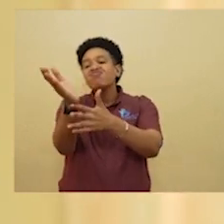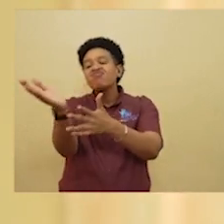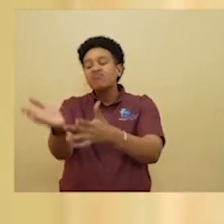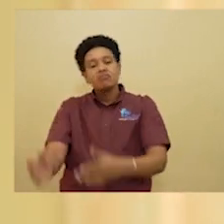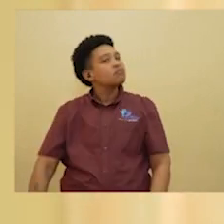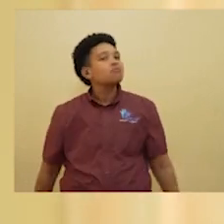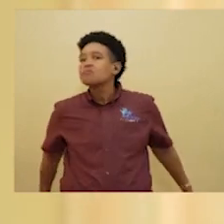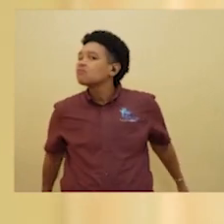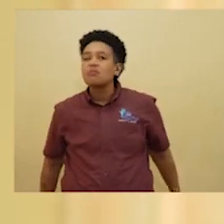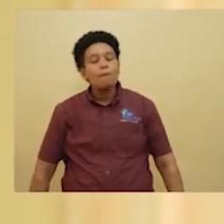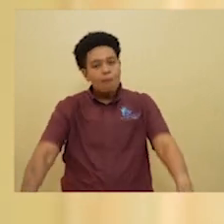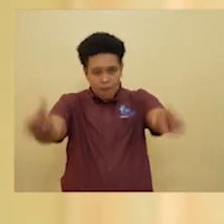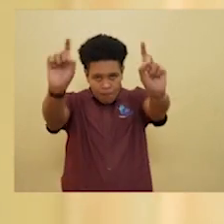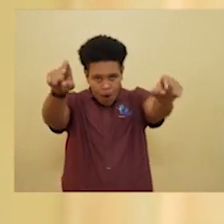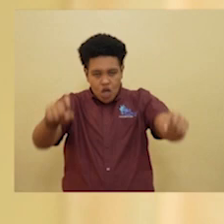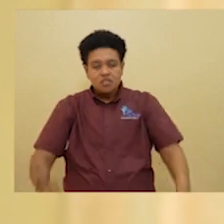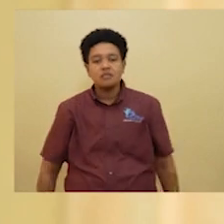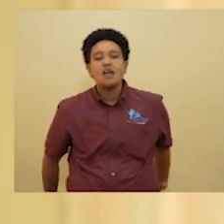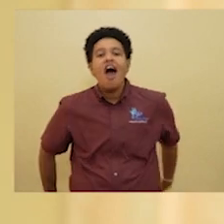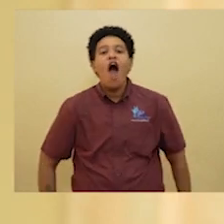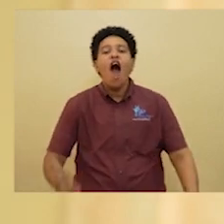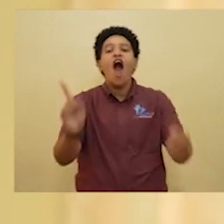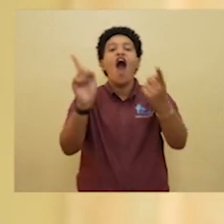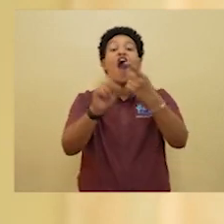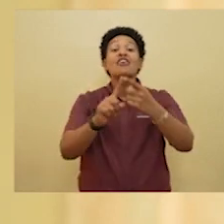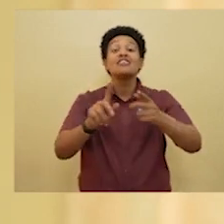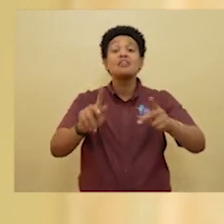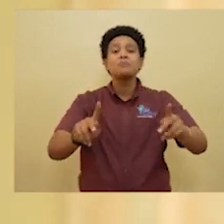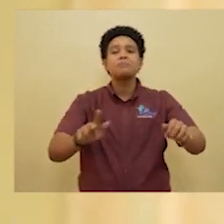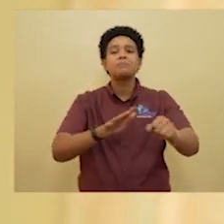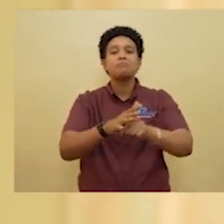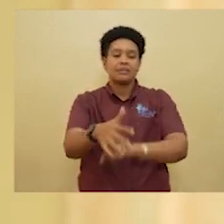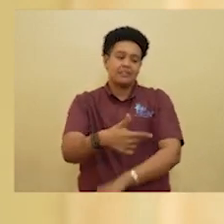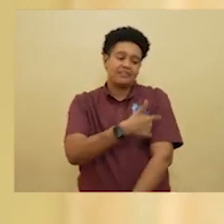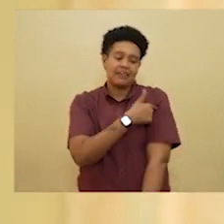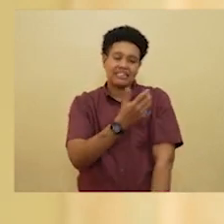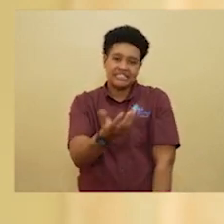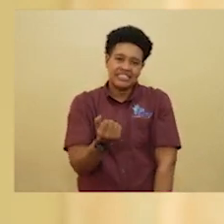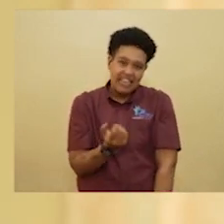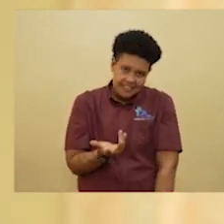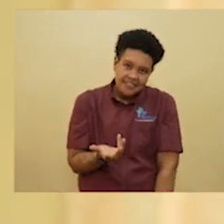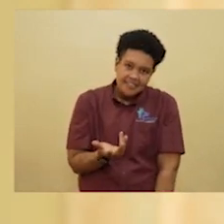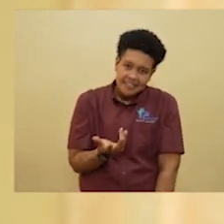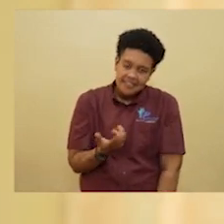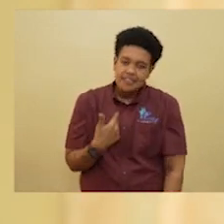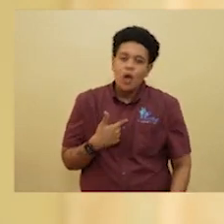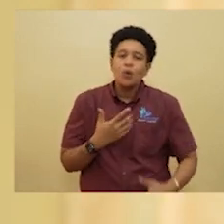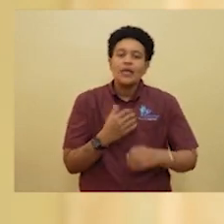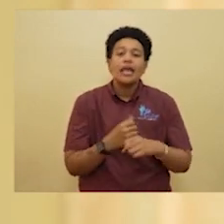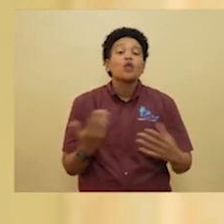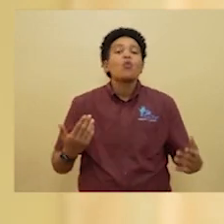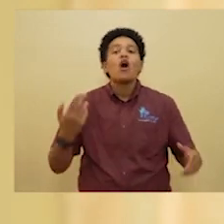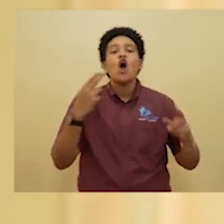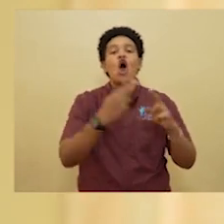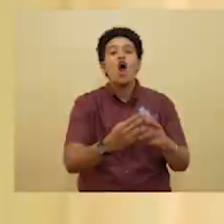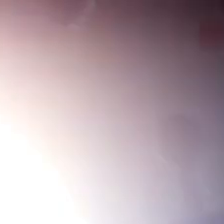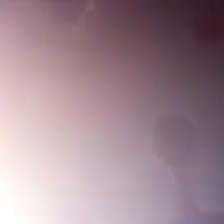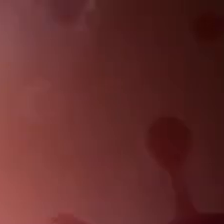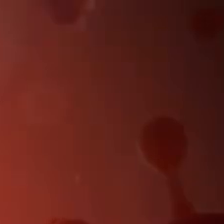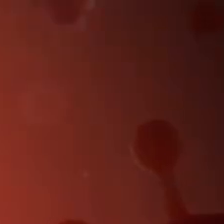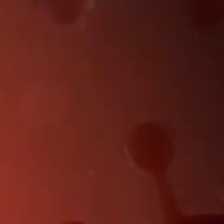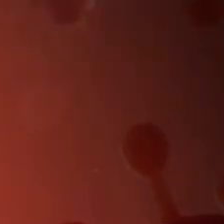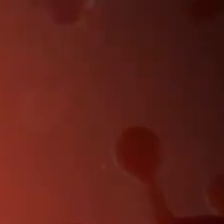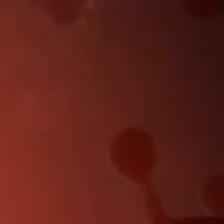we have vaccinated enough persons in the population so that we have attained herd immunity.